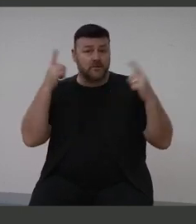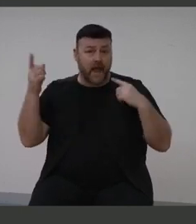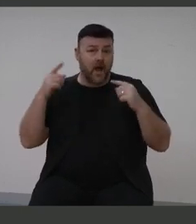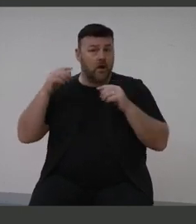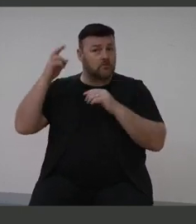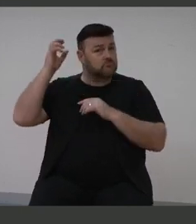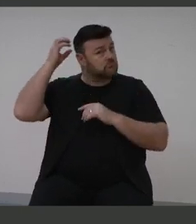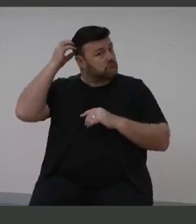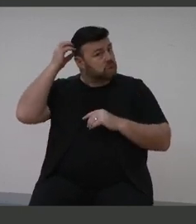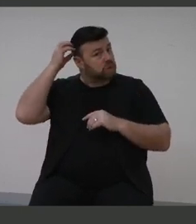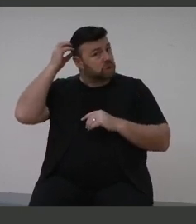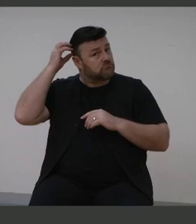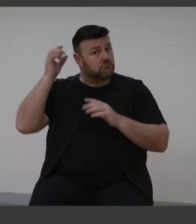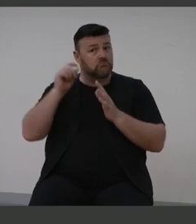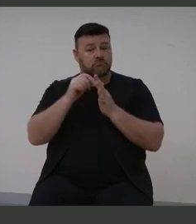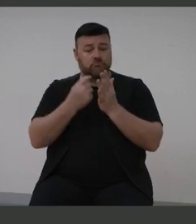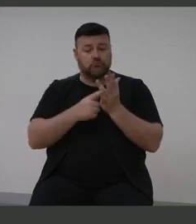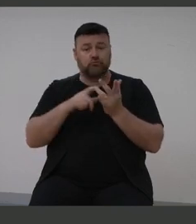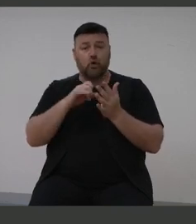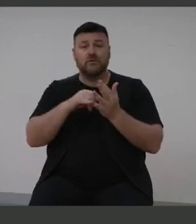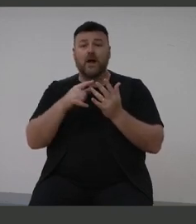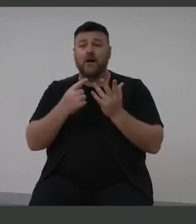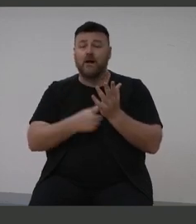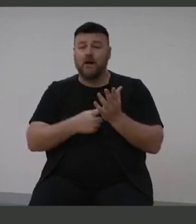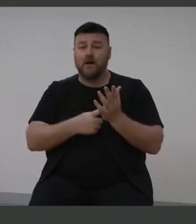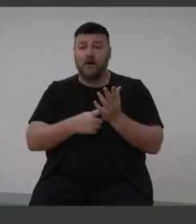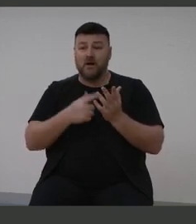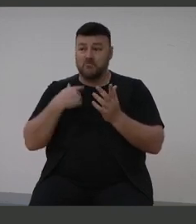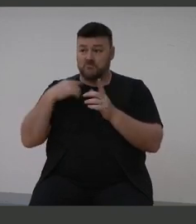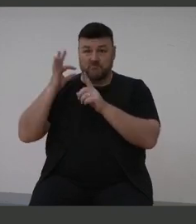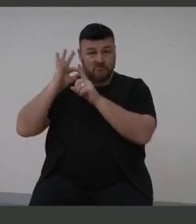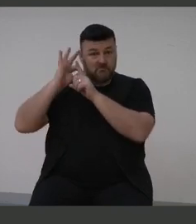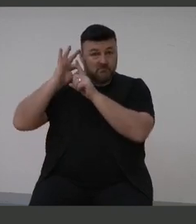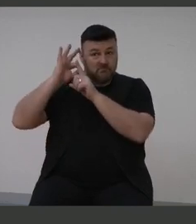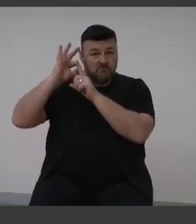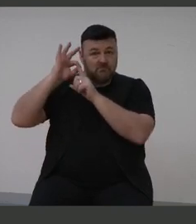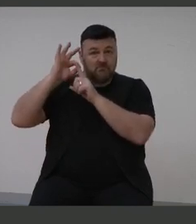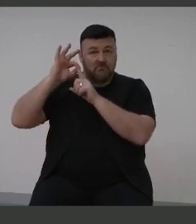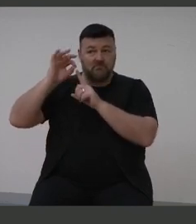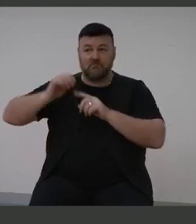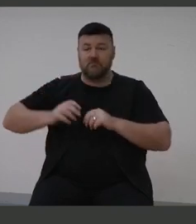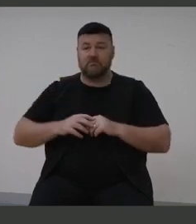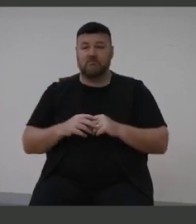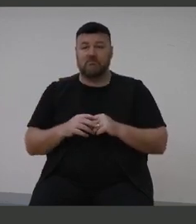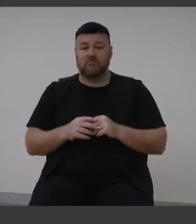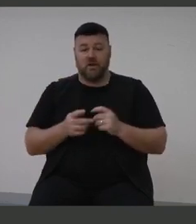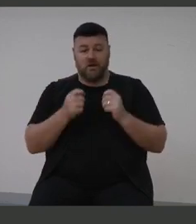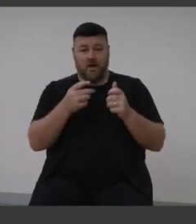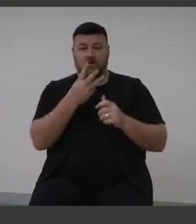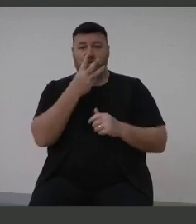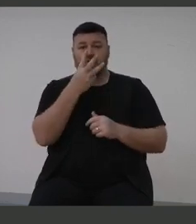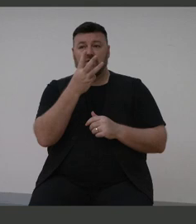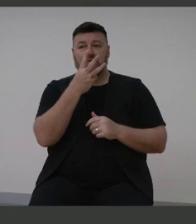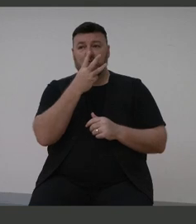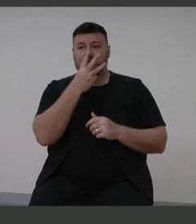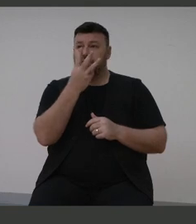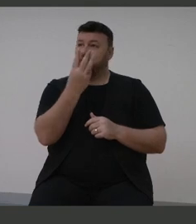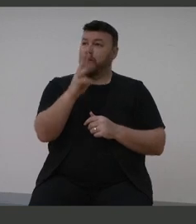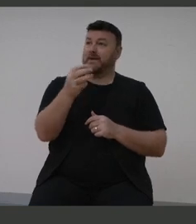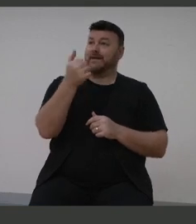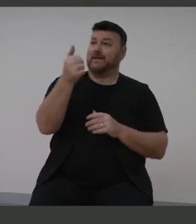technology, my hearing keeps getting better as I get older. Even after 36 years of hearing